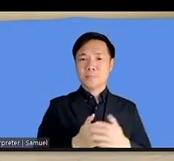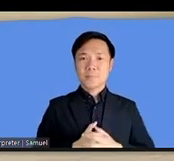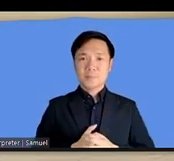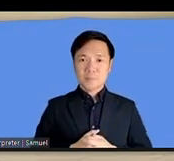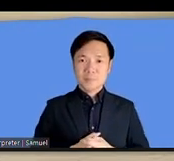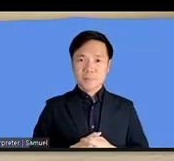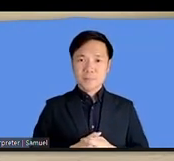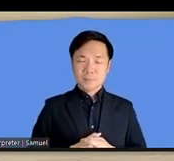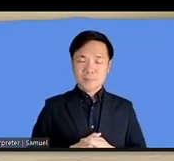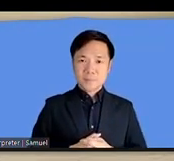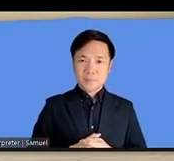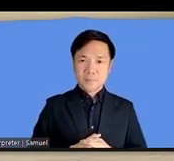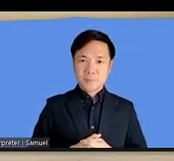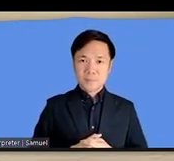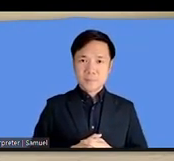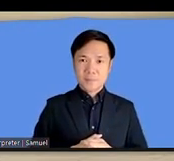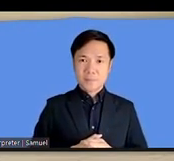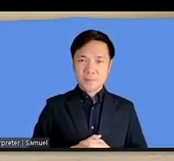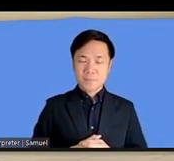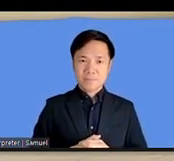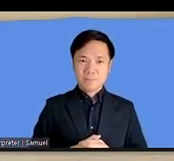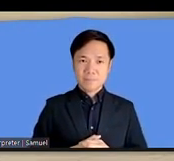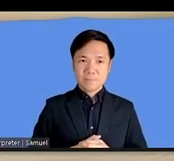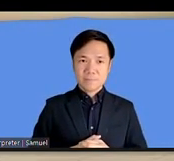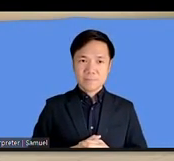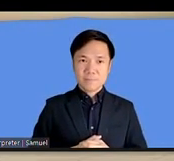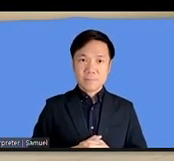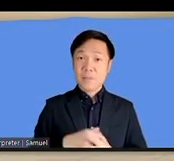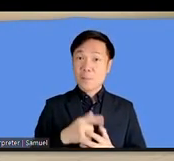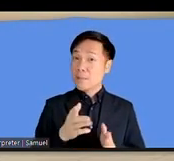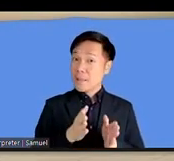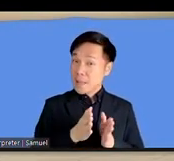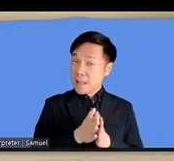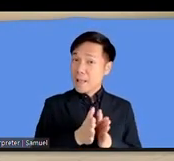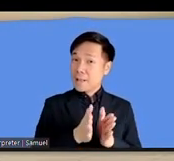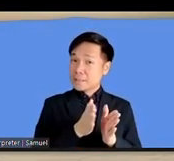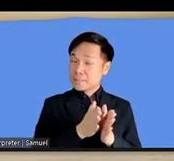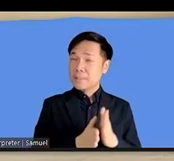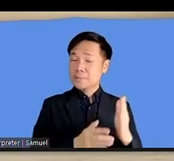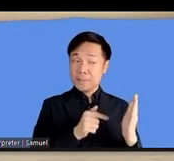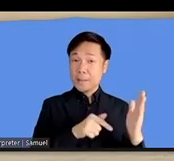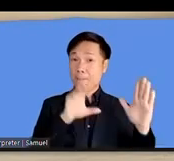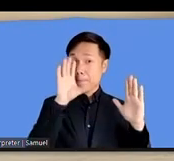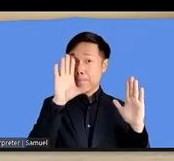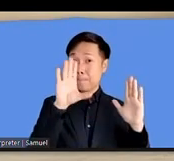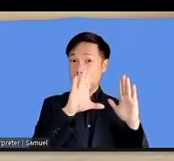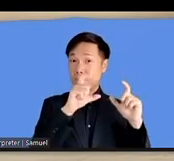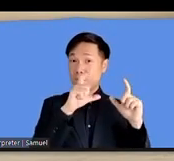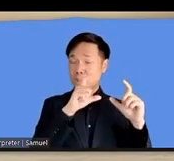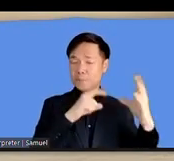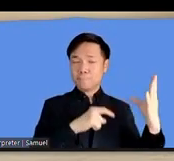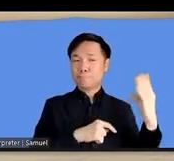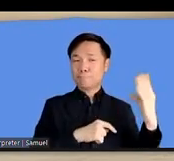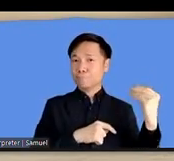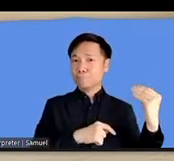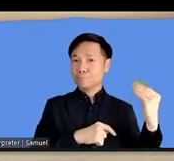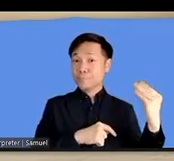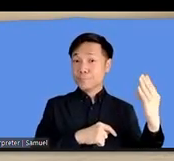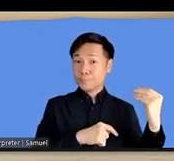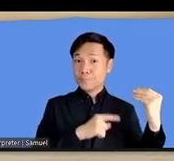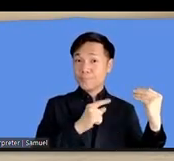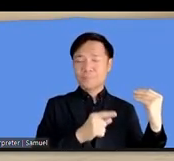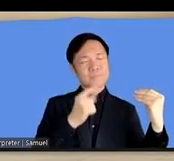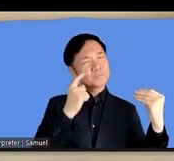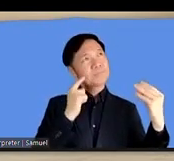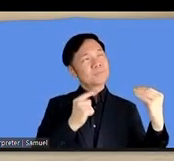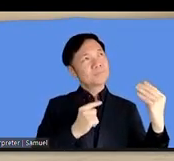We found that when you explain to people, we shouldn't have to be doing that. But when we are doing explanations, people